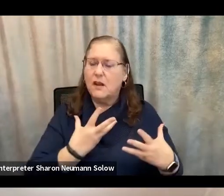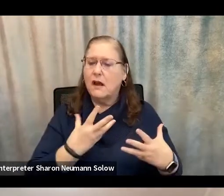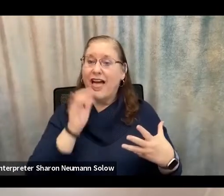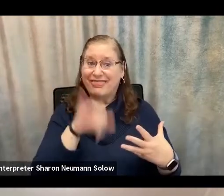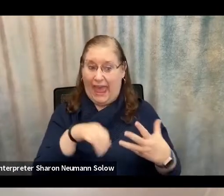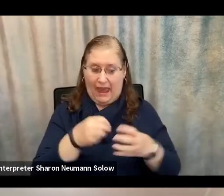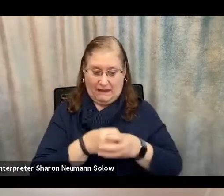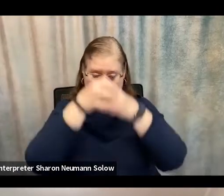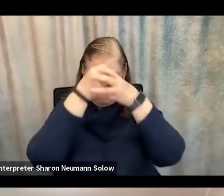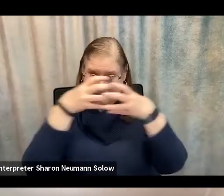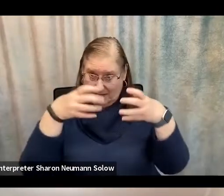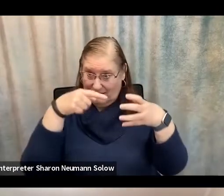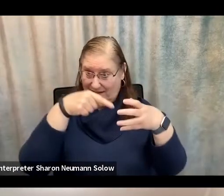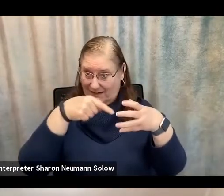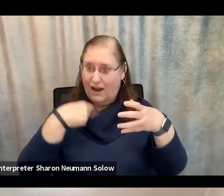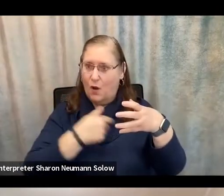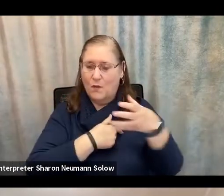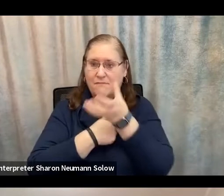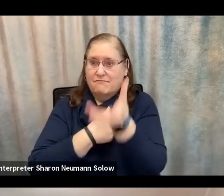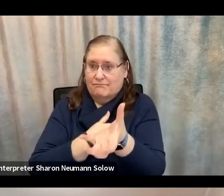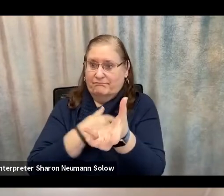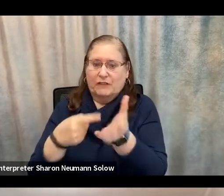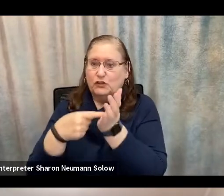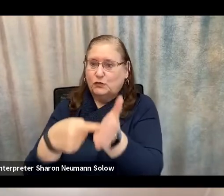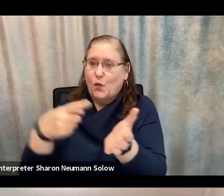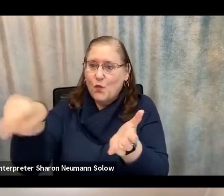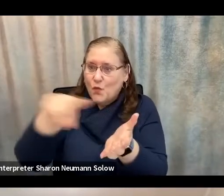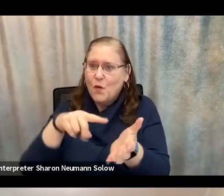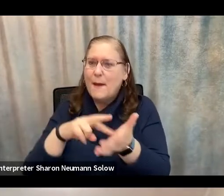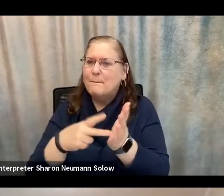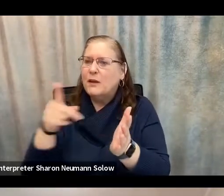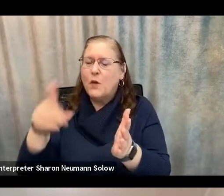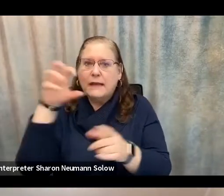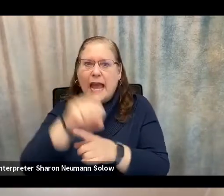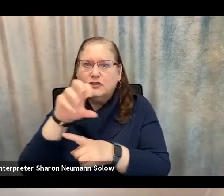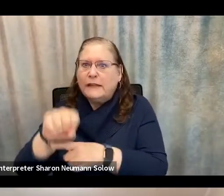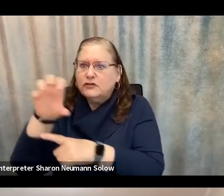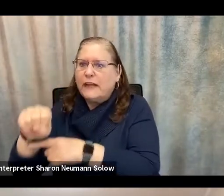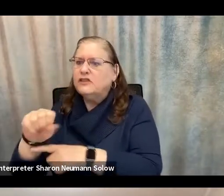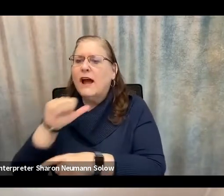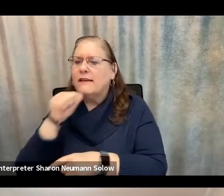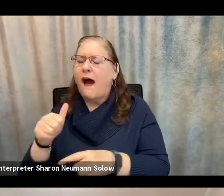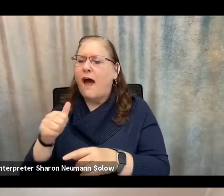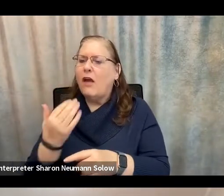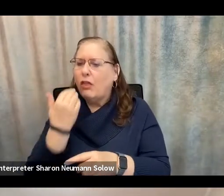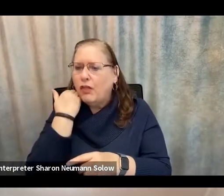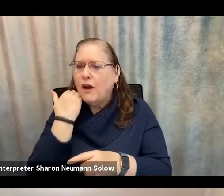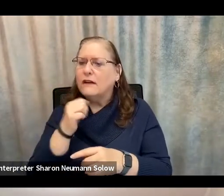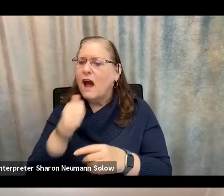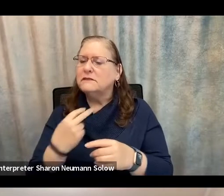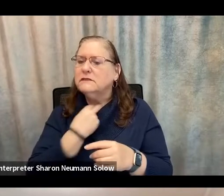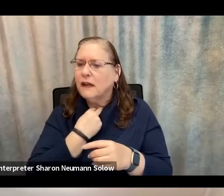you can identify it ahead of time and prevent the fraud from happening before